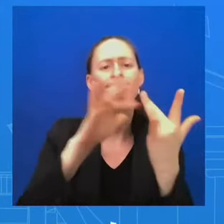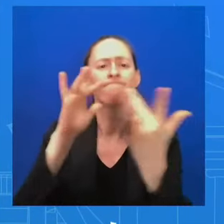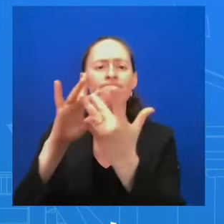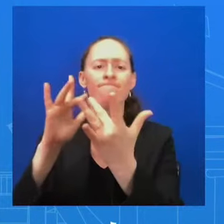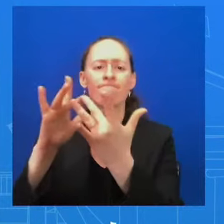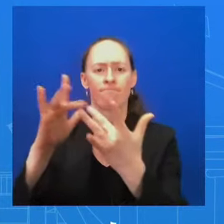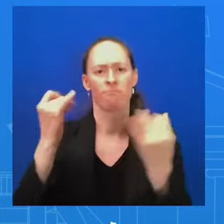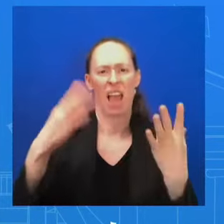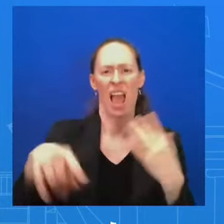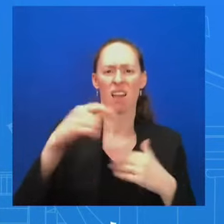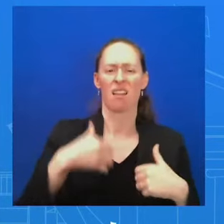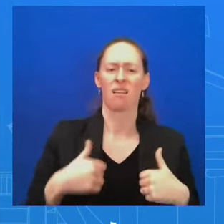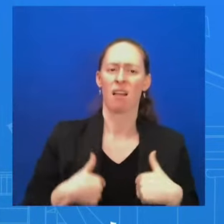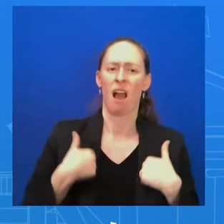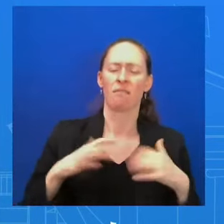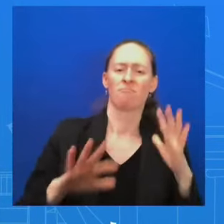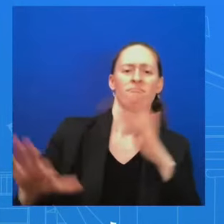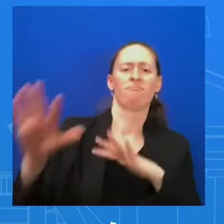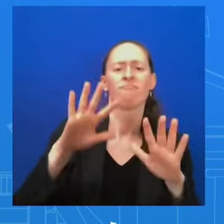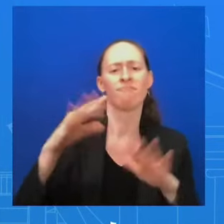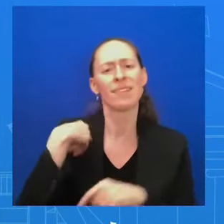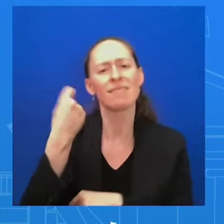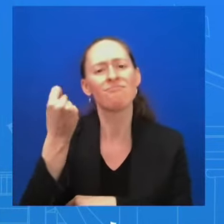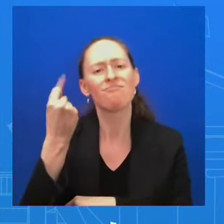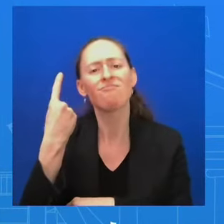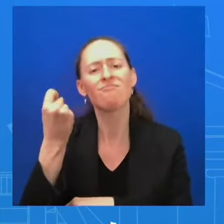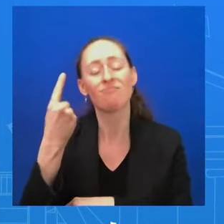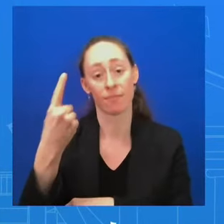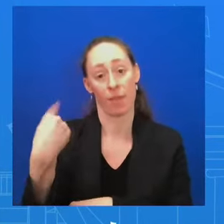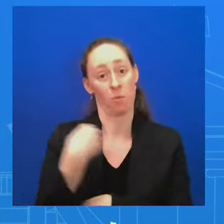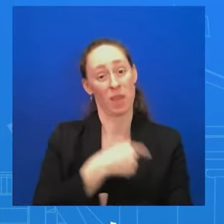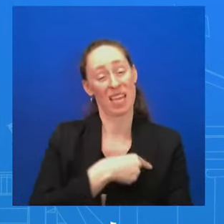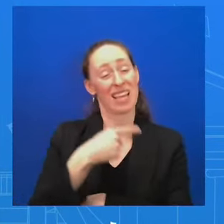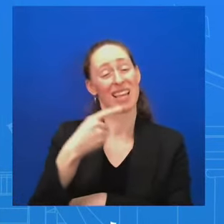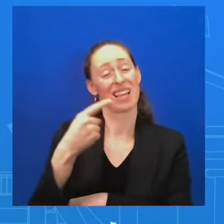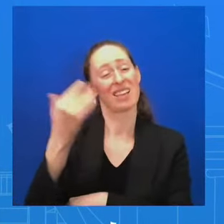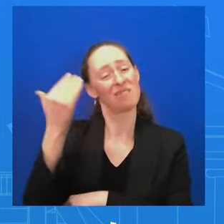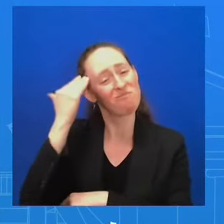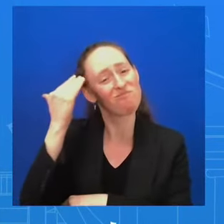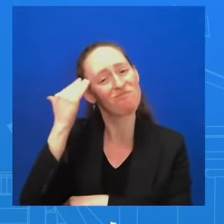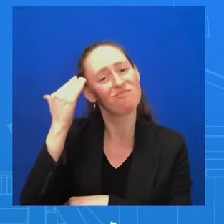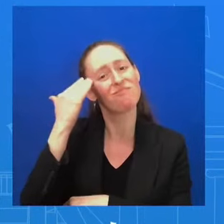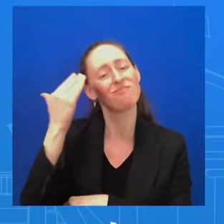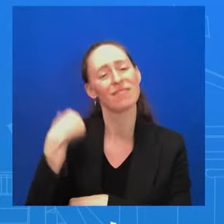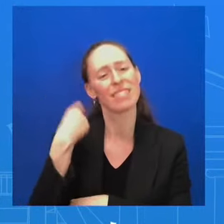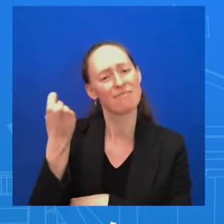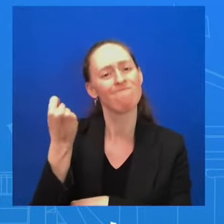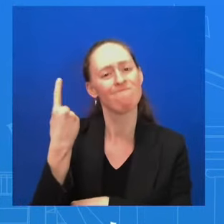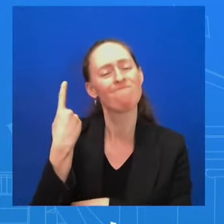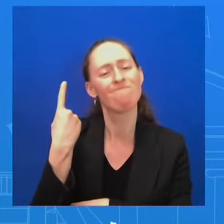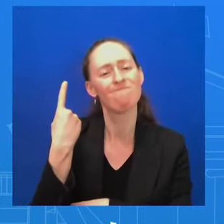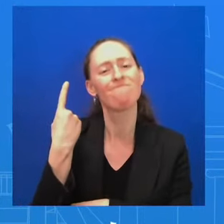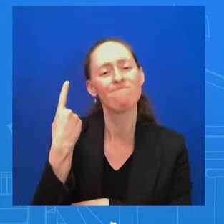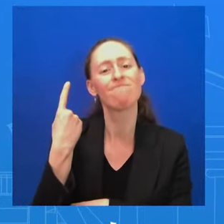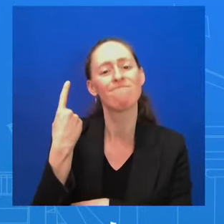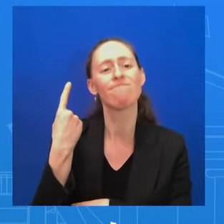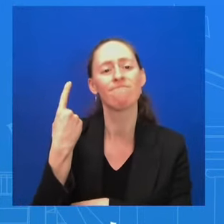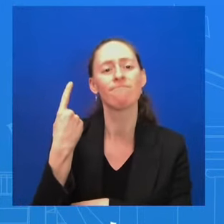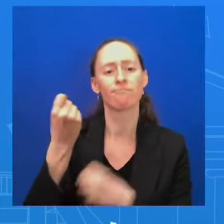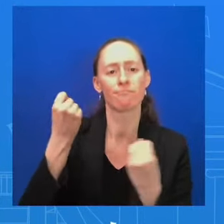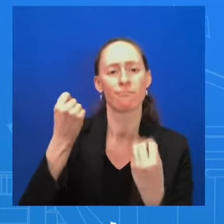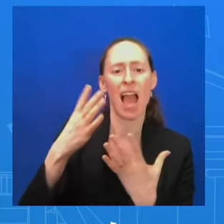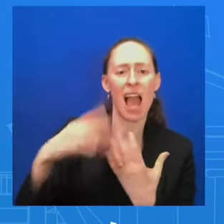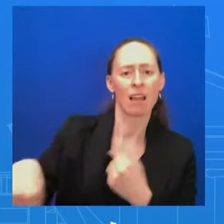look, and we believe that by going across the country and hearing directly from community